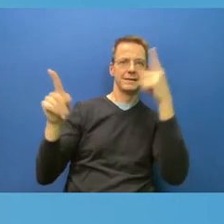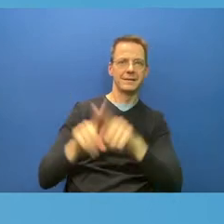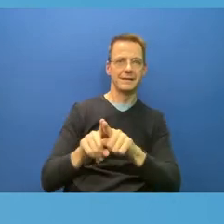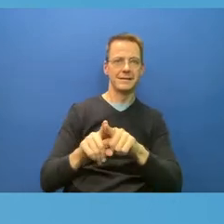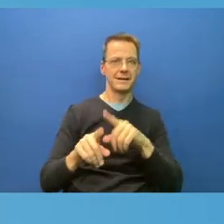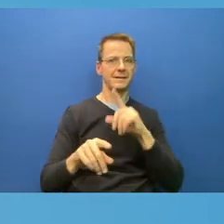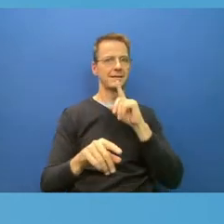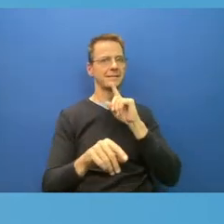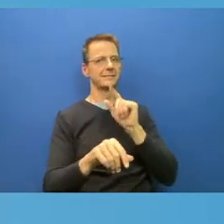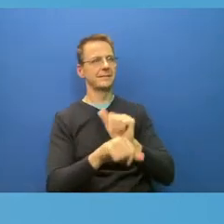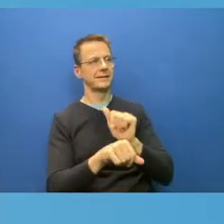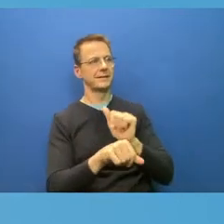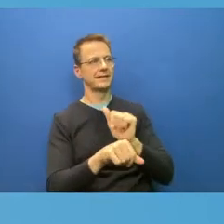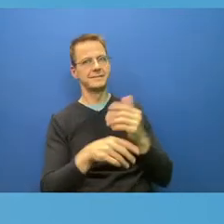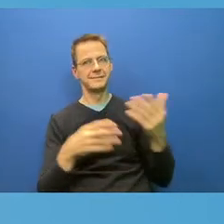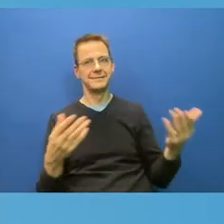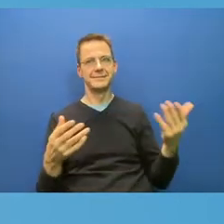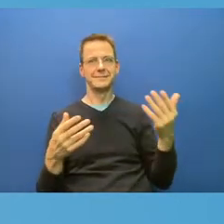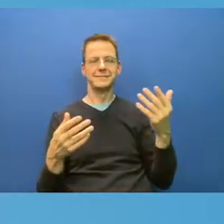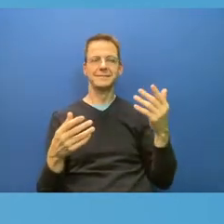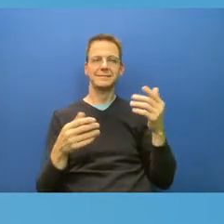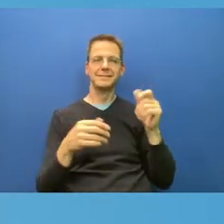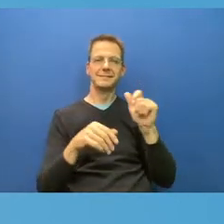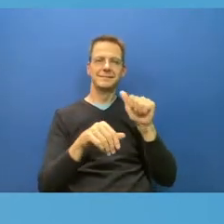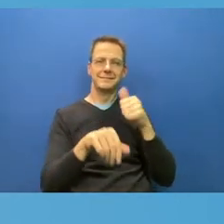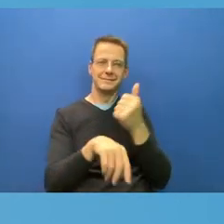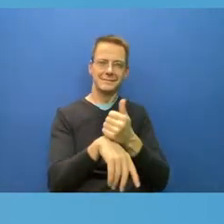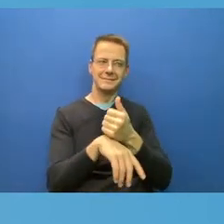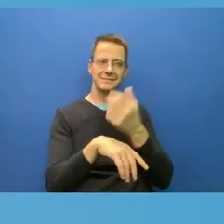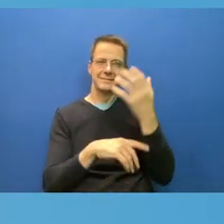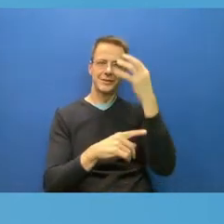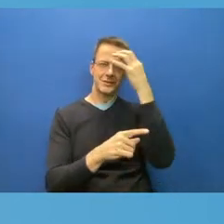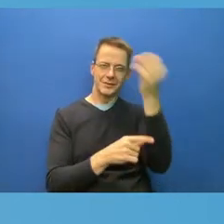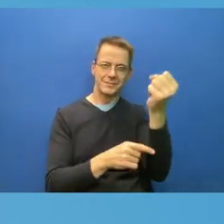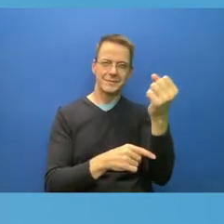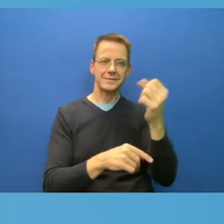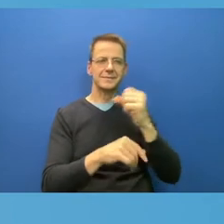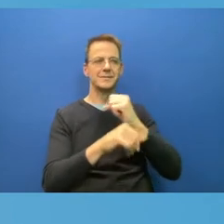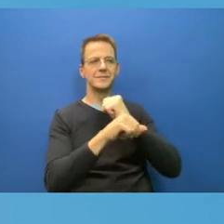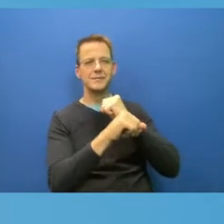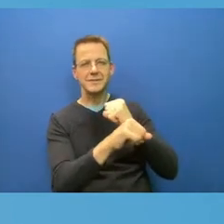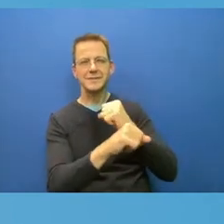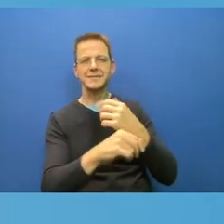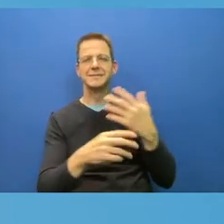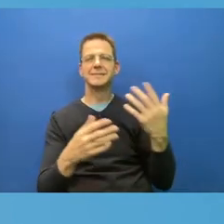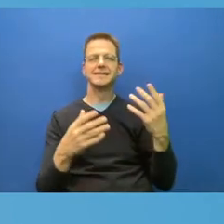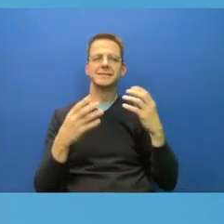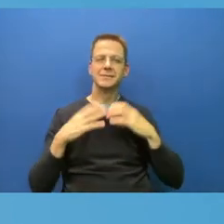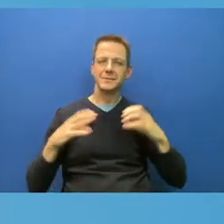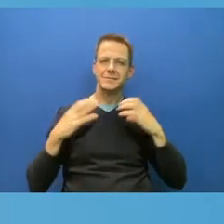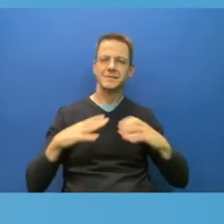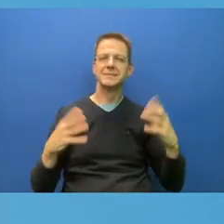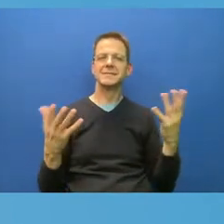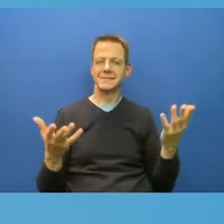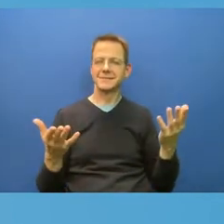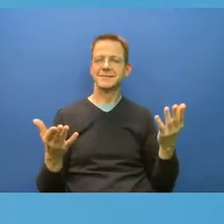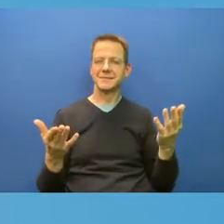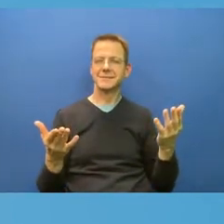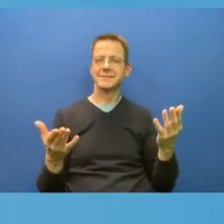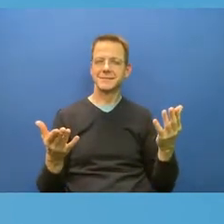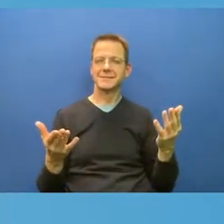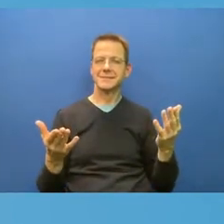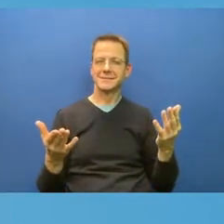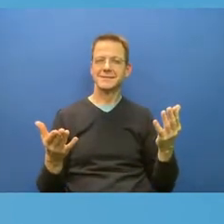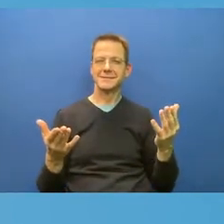business and protect their customers. And I felt like, you know, I've finally been able to connect with this guy who, you know, just hates my guts.